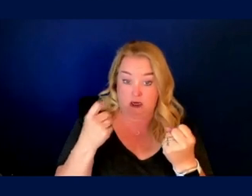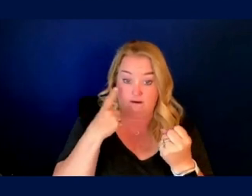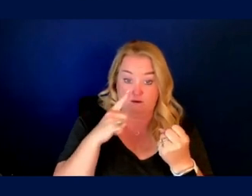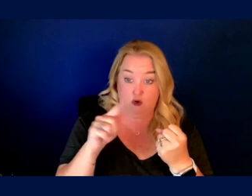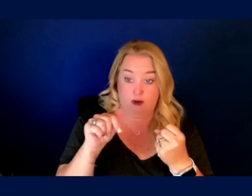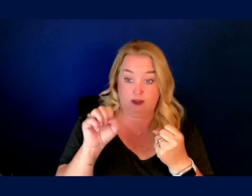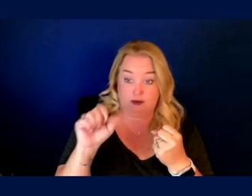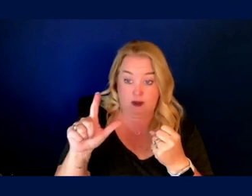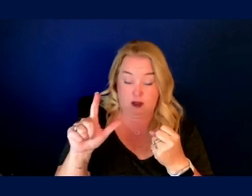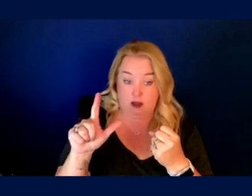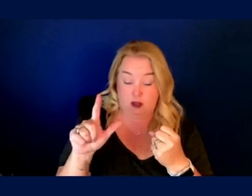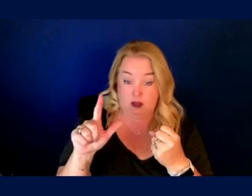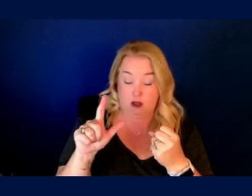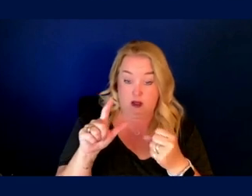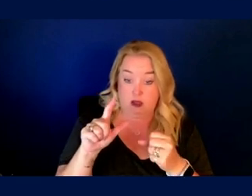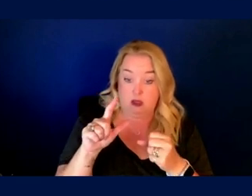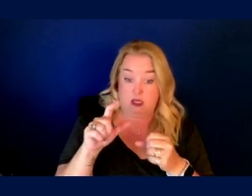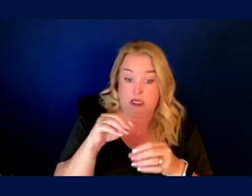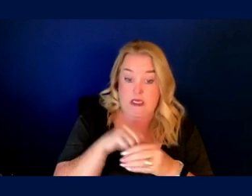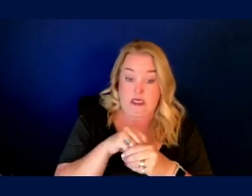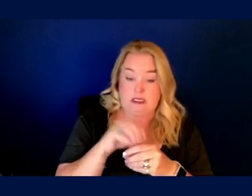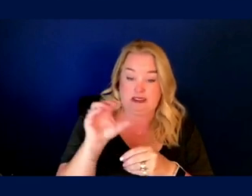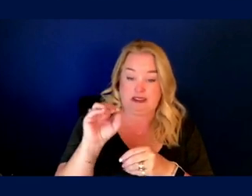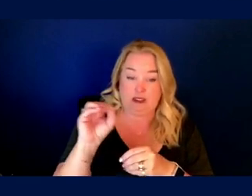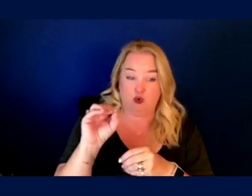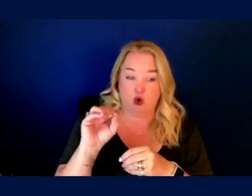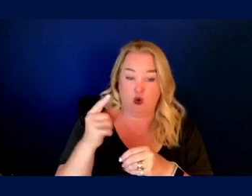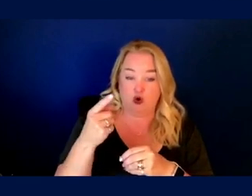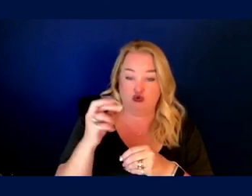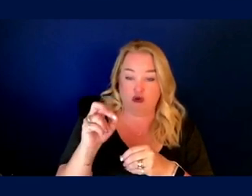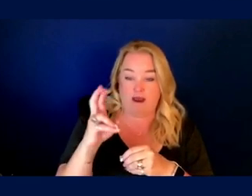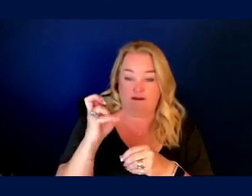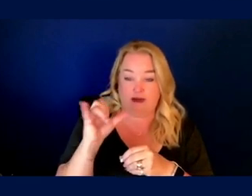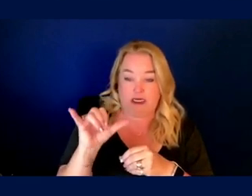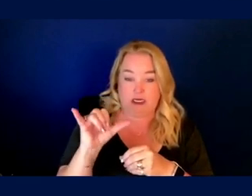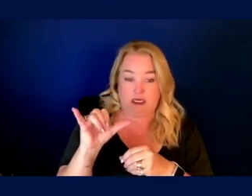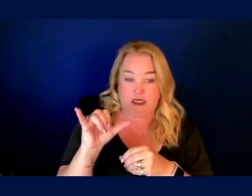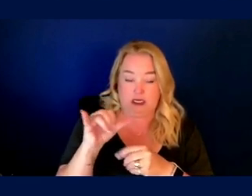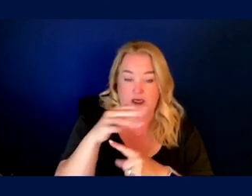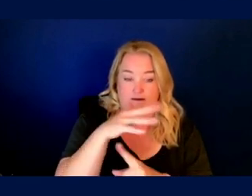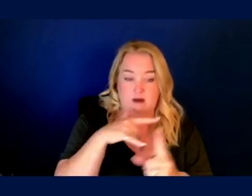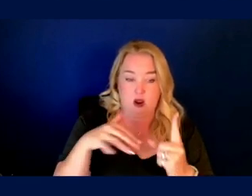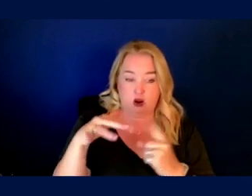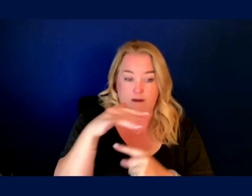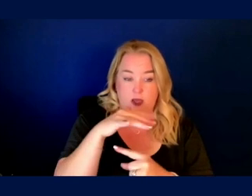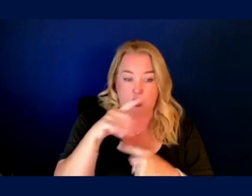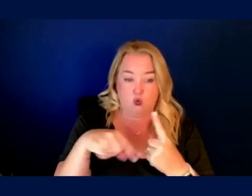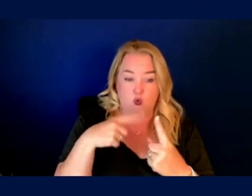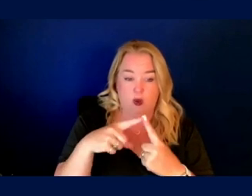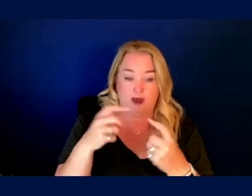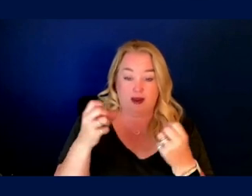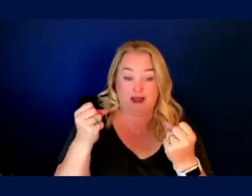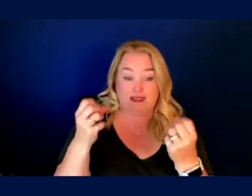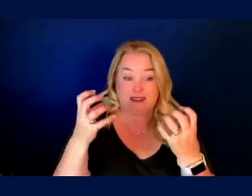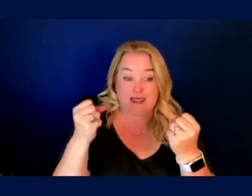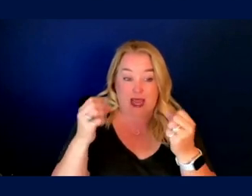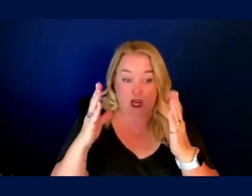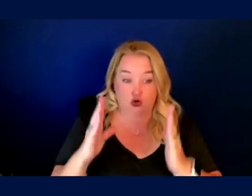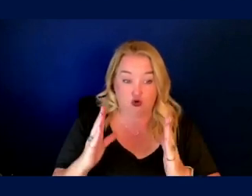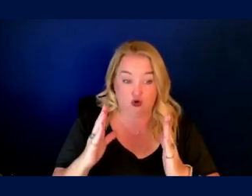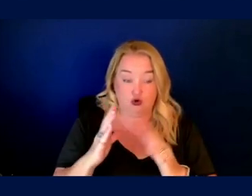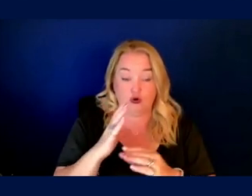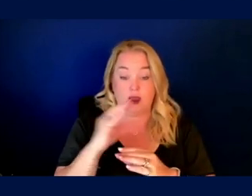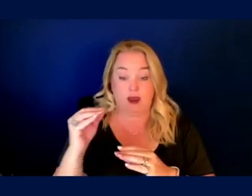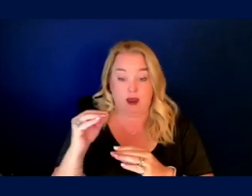ASL in a zero gravity environment in which the signer and the